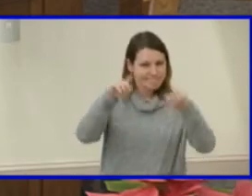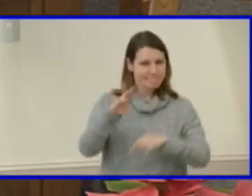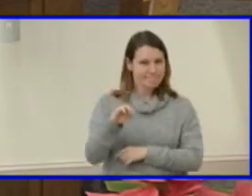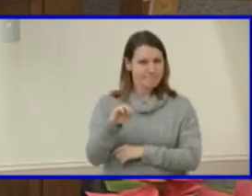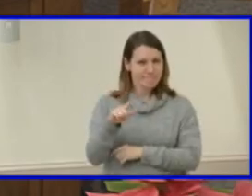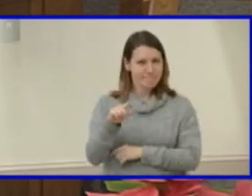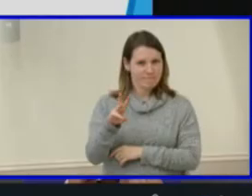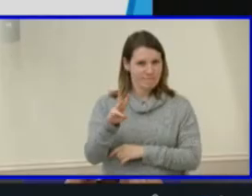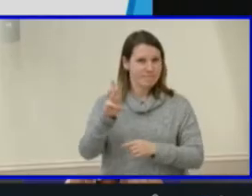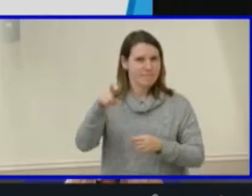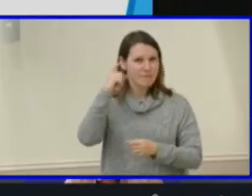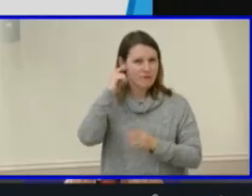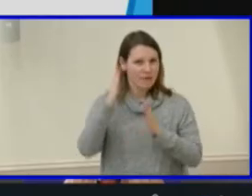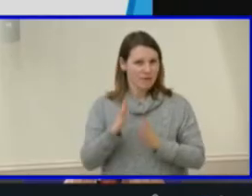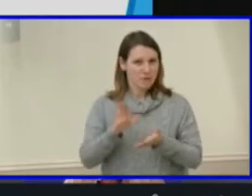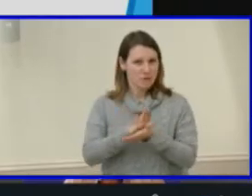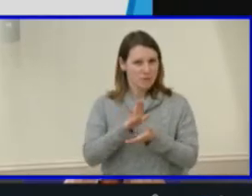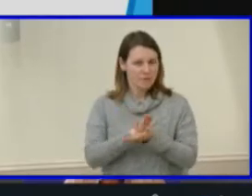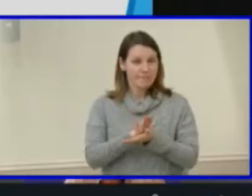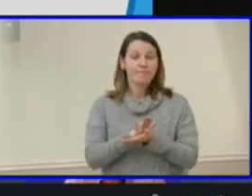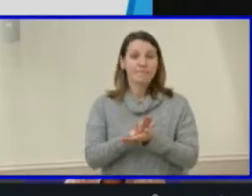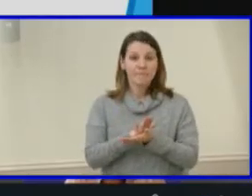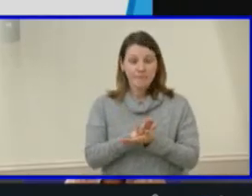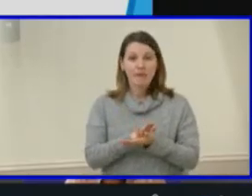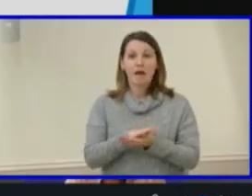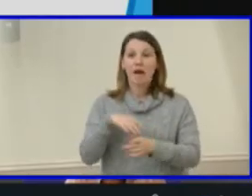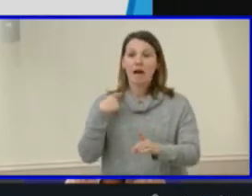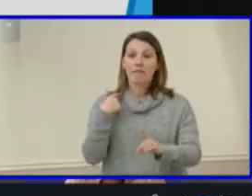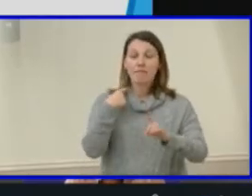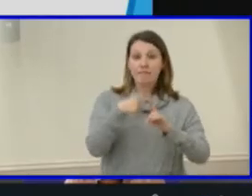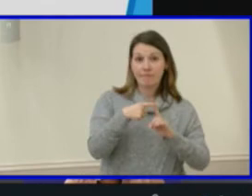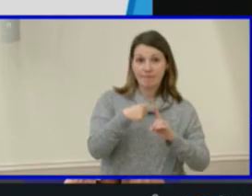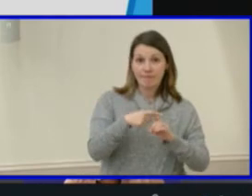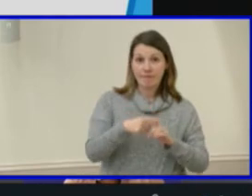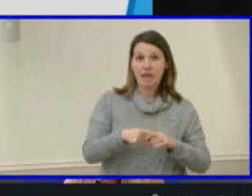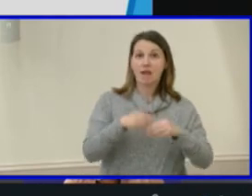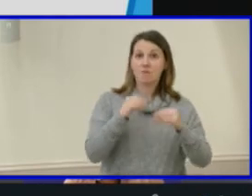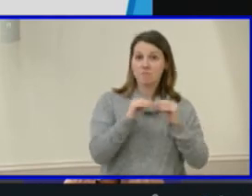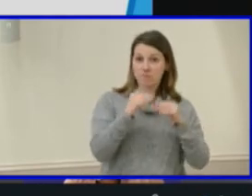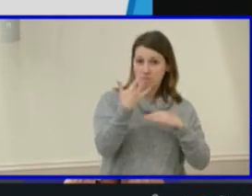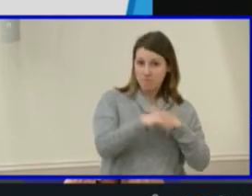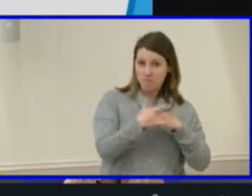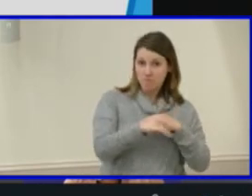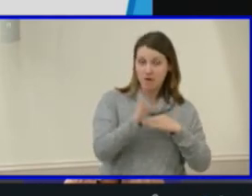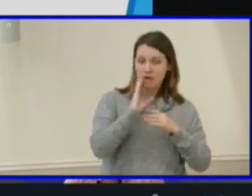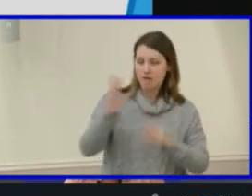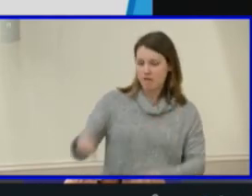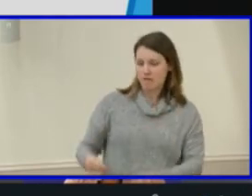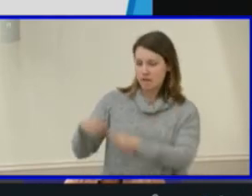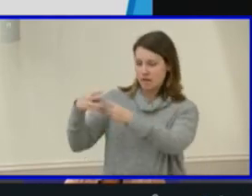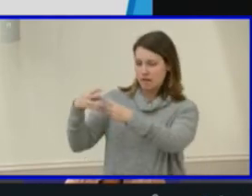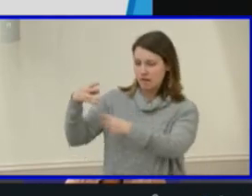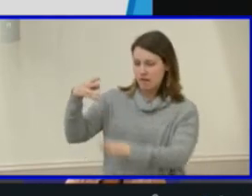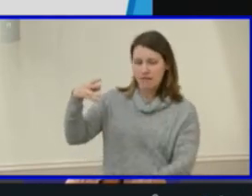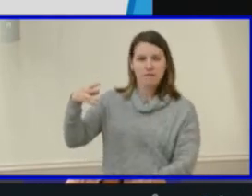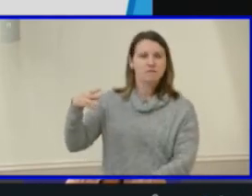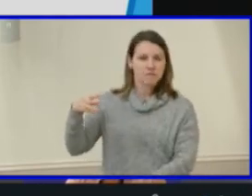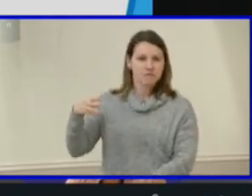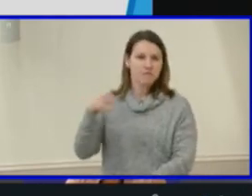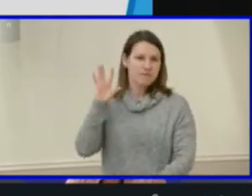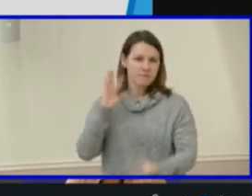In a secondary step, the remaining slots are filled using a division level list of candidates ranked by composite score.